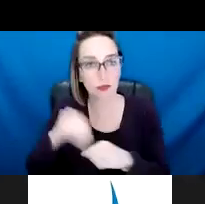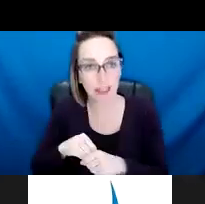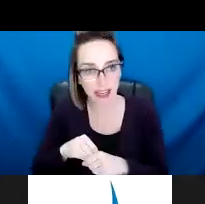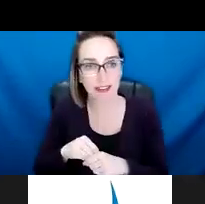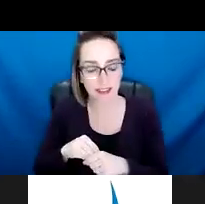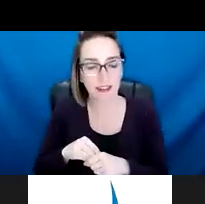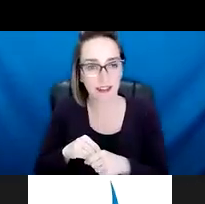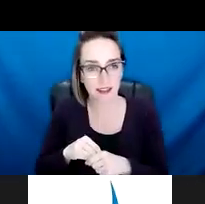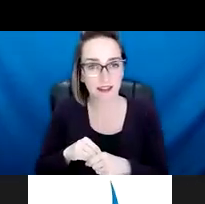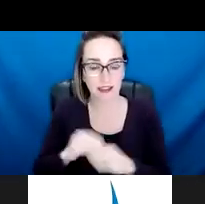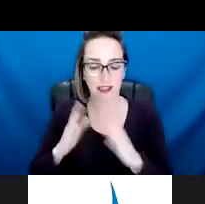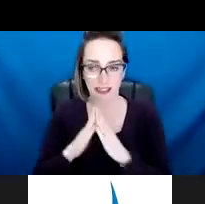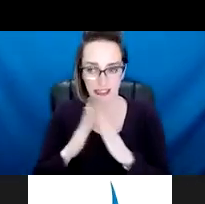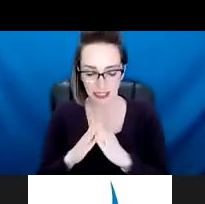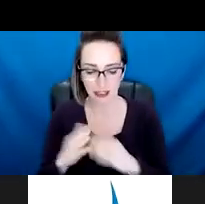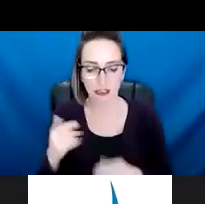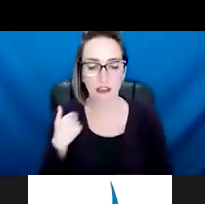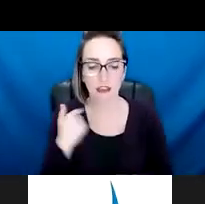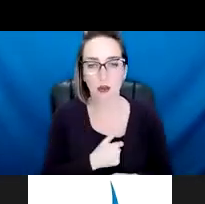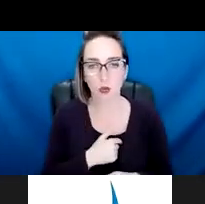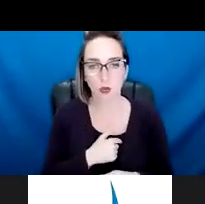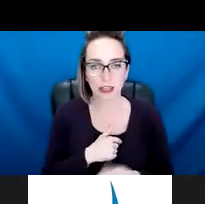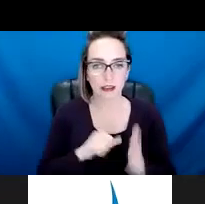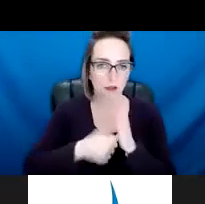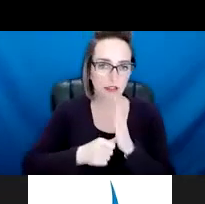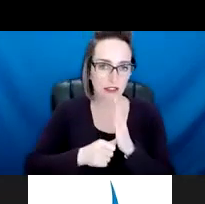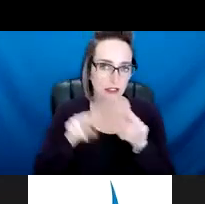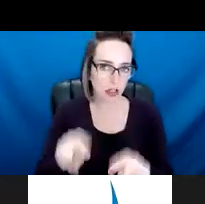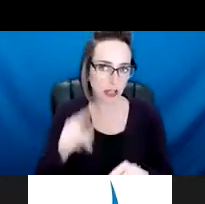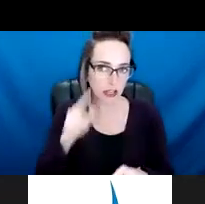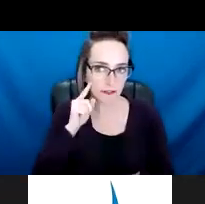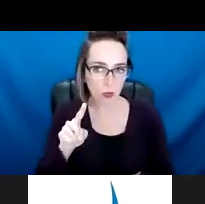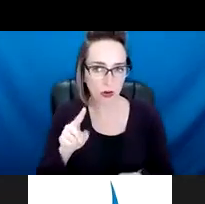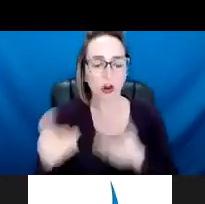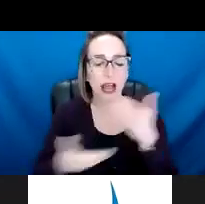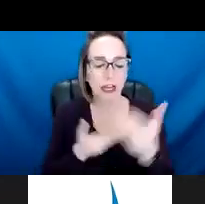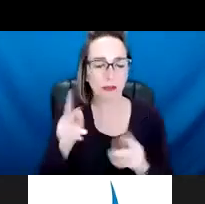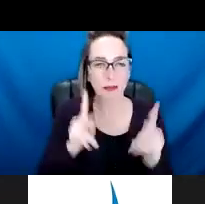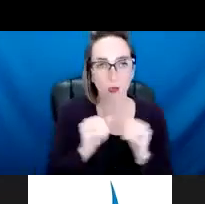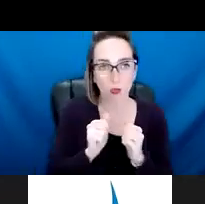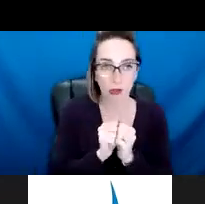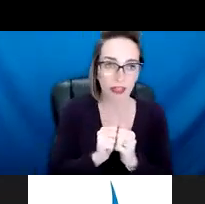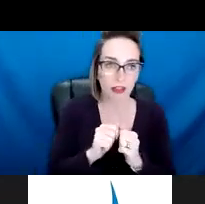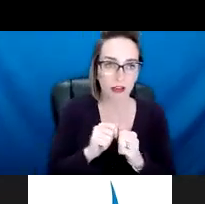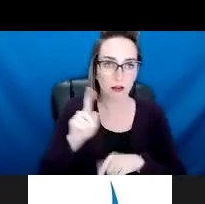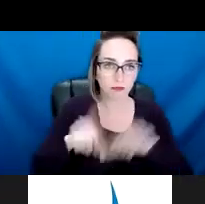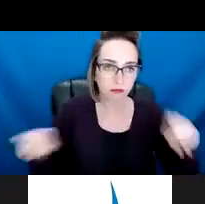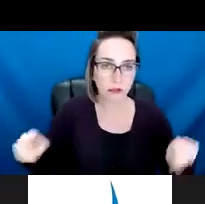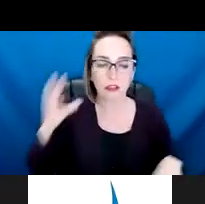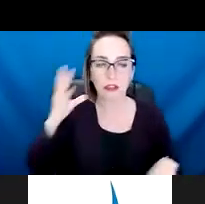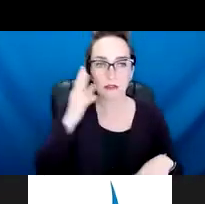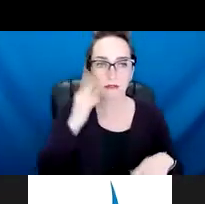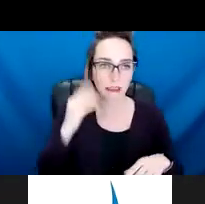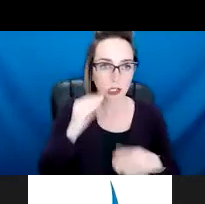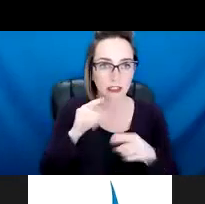things we look for is we look for put an emphasis on volunteerism within different organizations throughout the